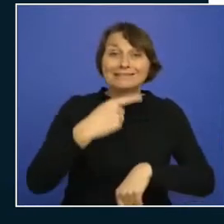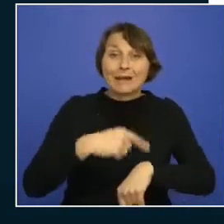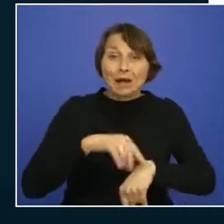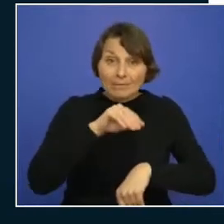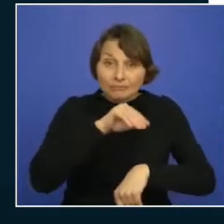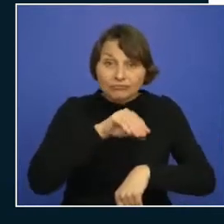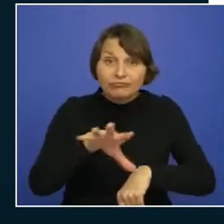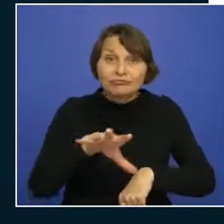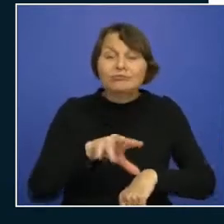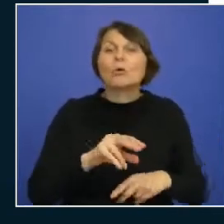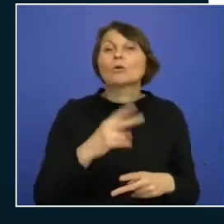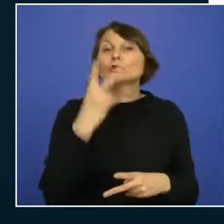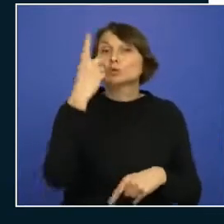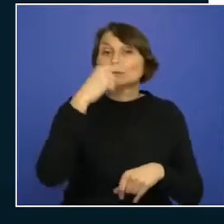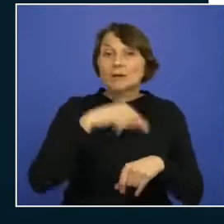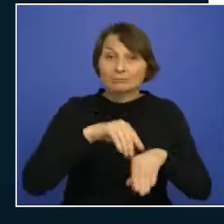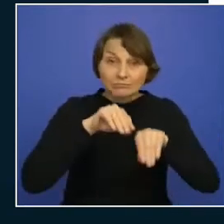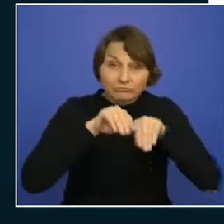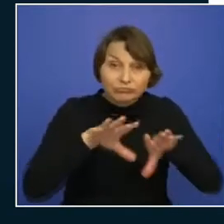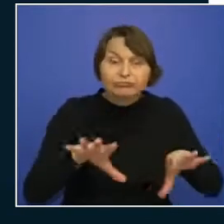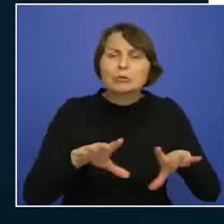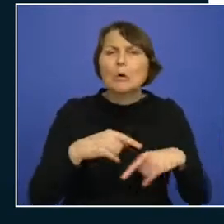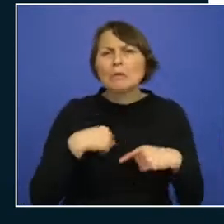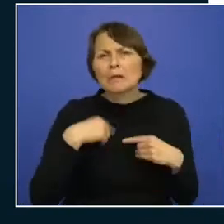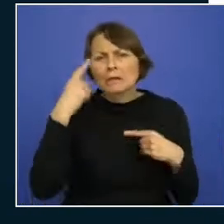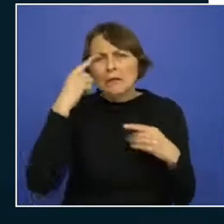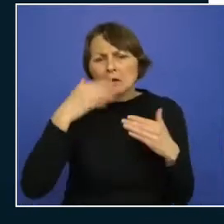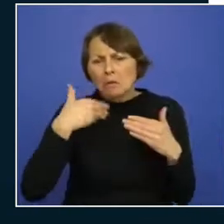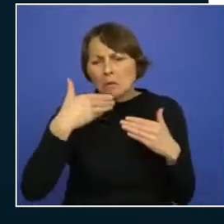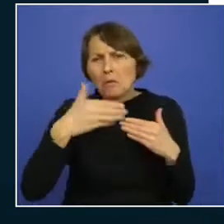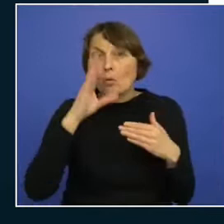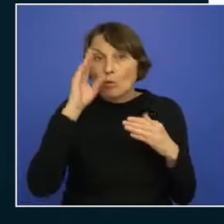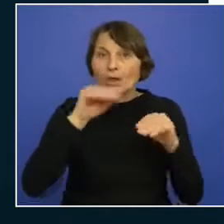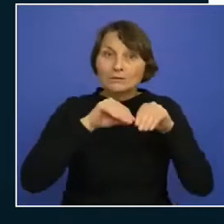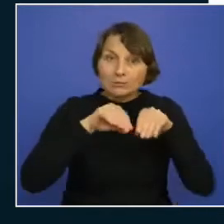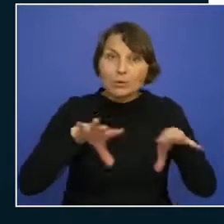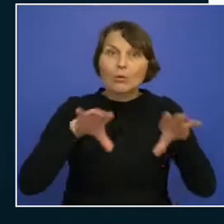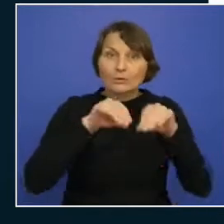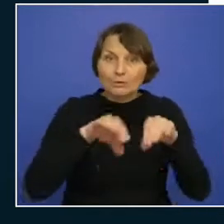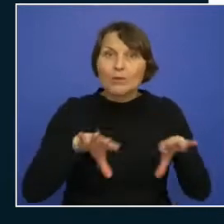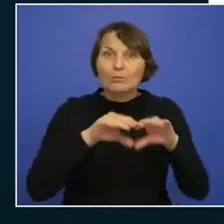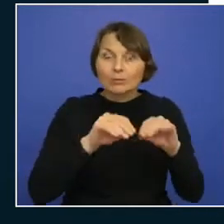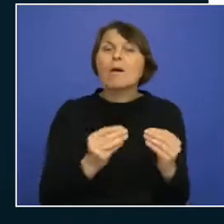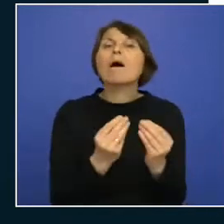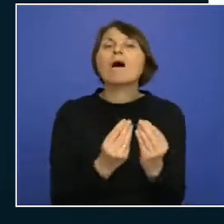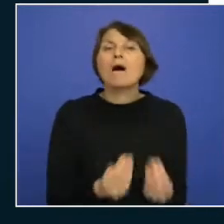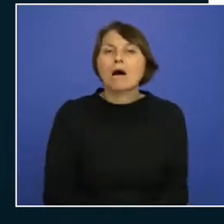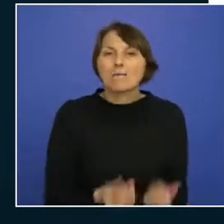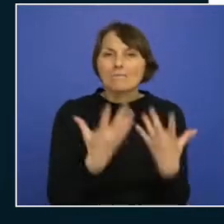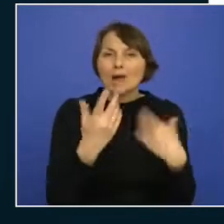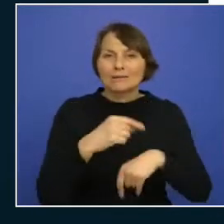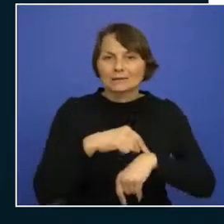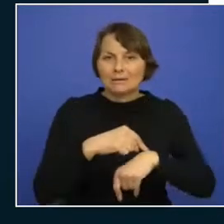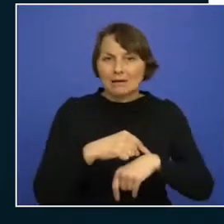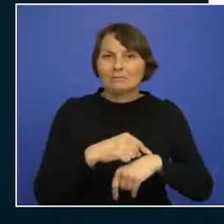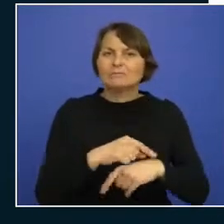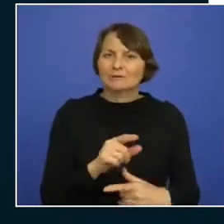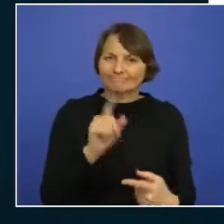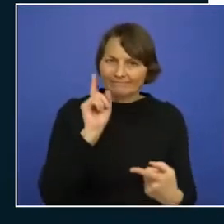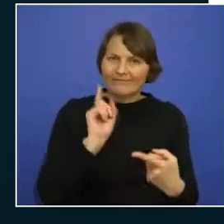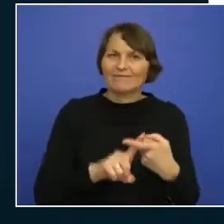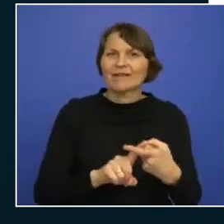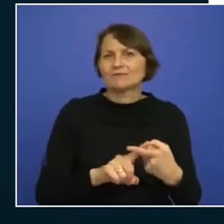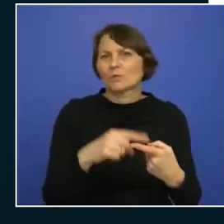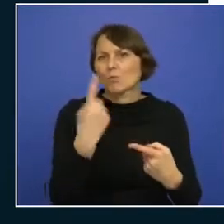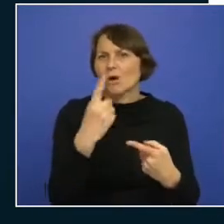if I'm going to do that or I think that's going to happen in the future then yeah the advice is to use use an instance number but